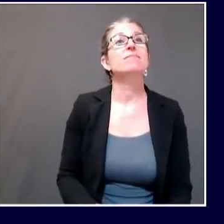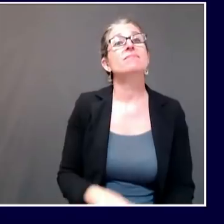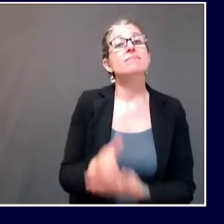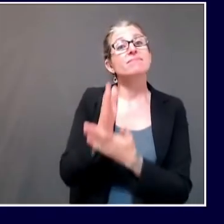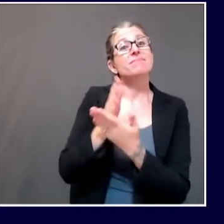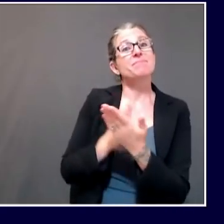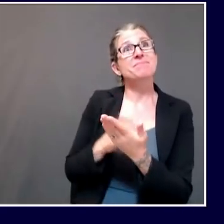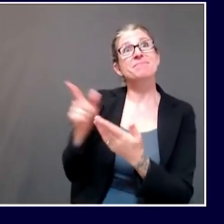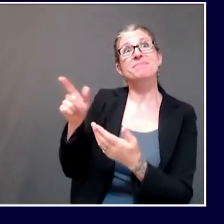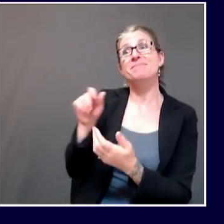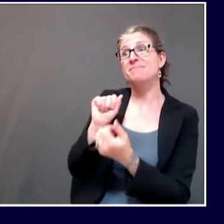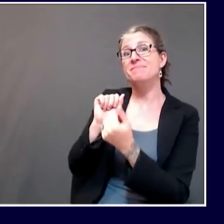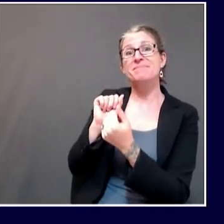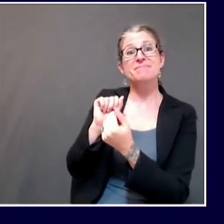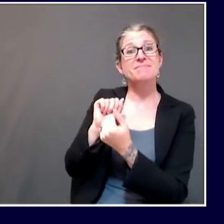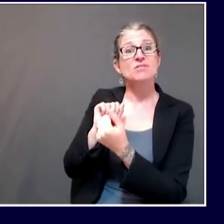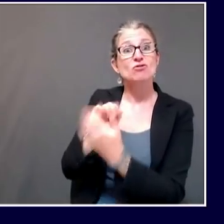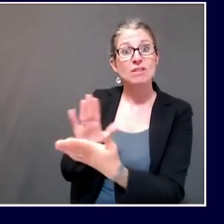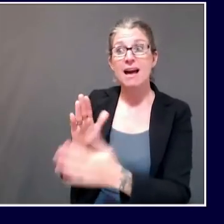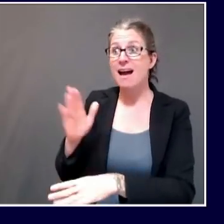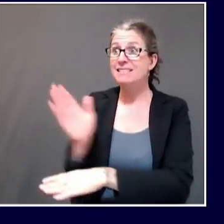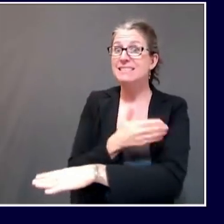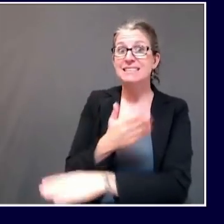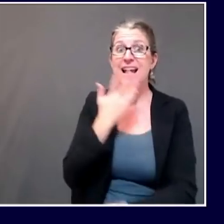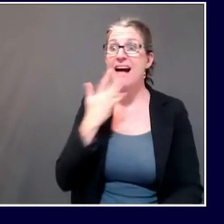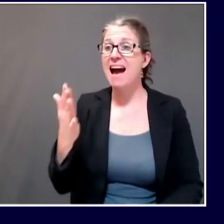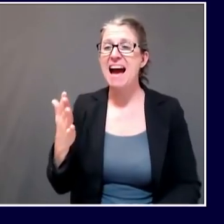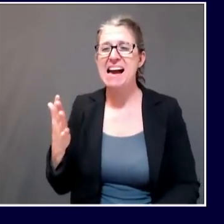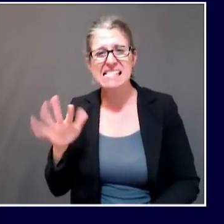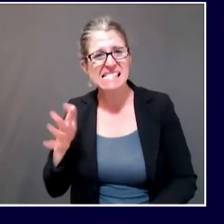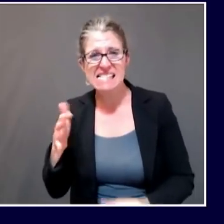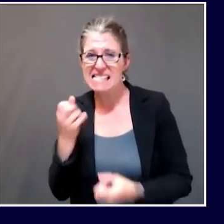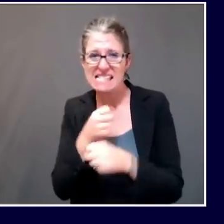I'm going to turn to Allison Ross at WMTW.